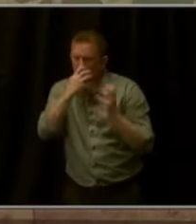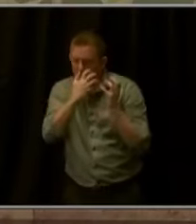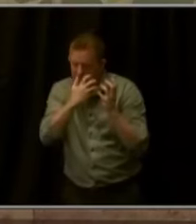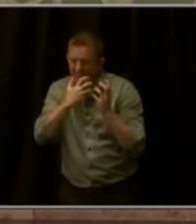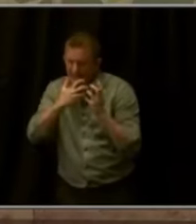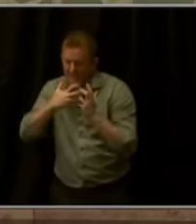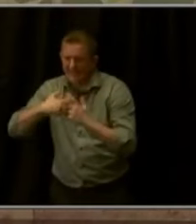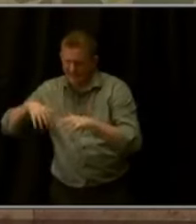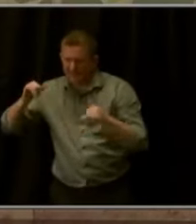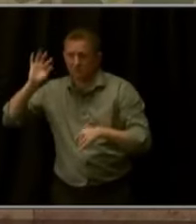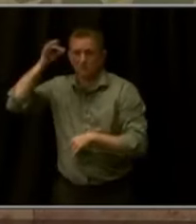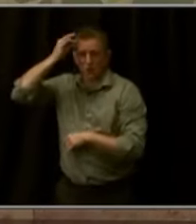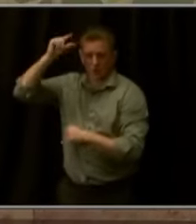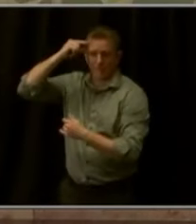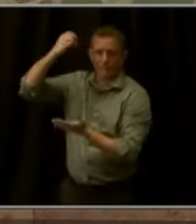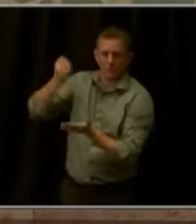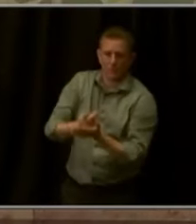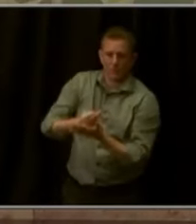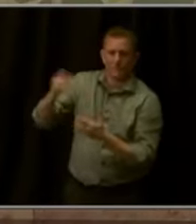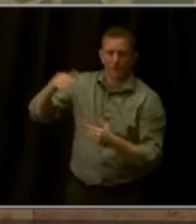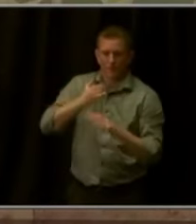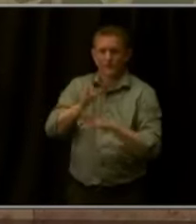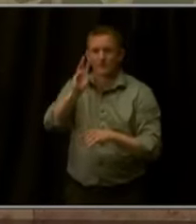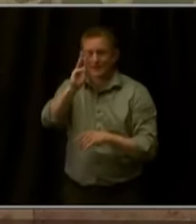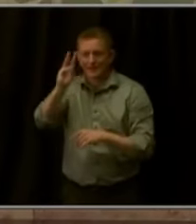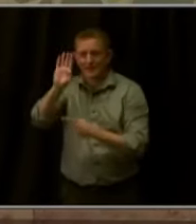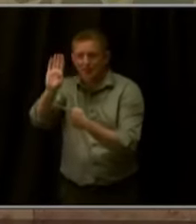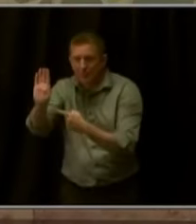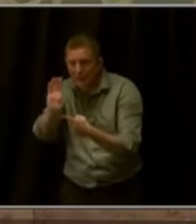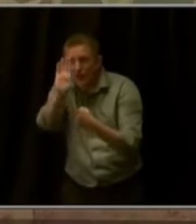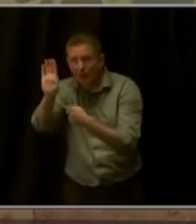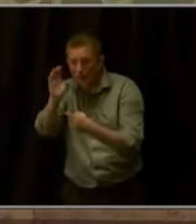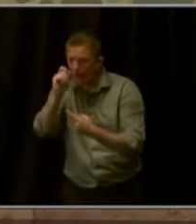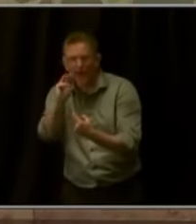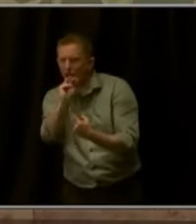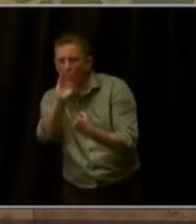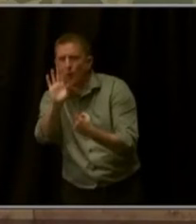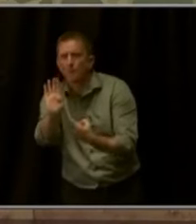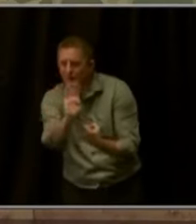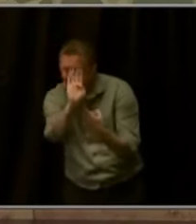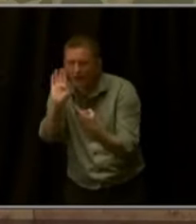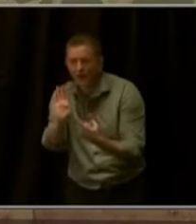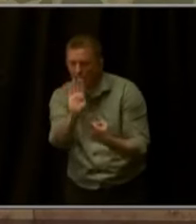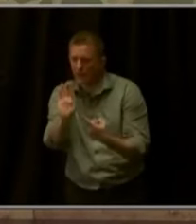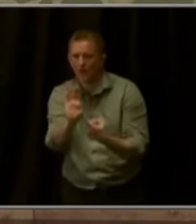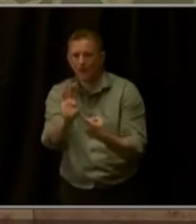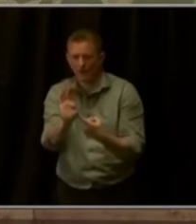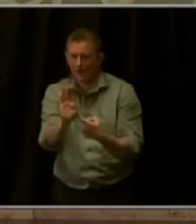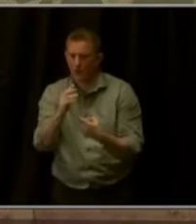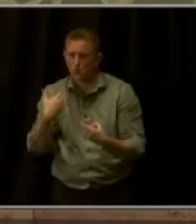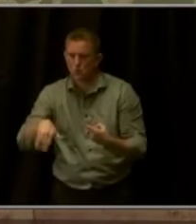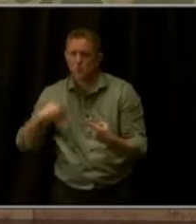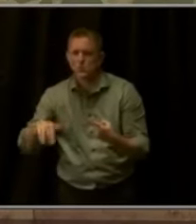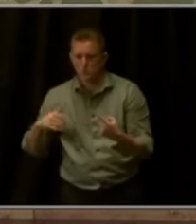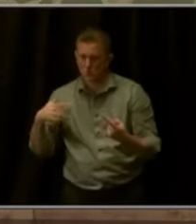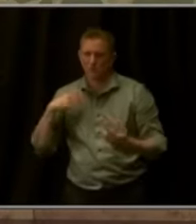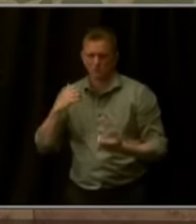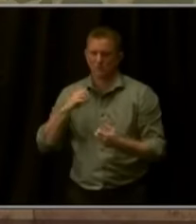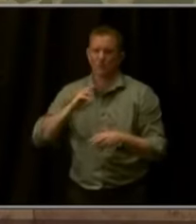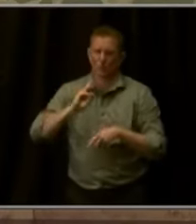more than $66 billion, that's billion with a B, to create a world-class rail system for the country.